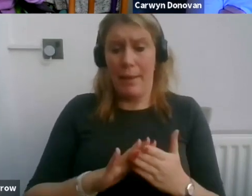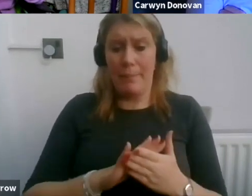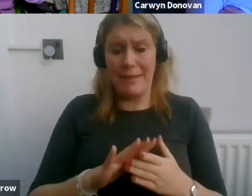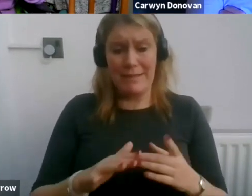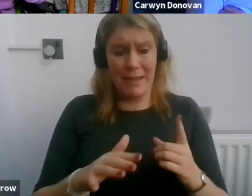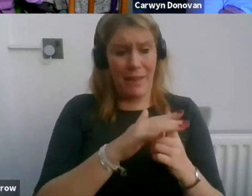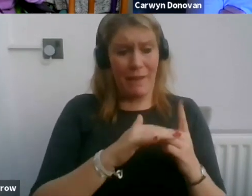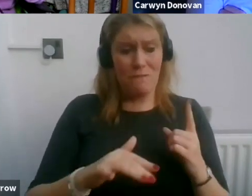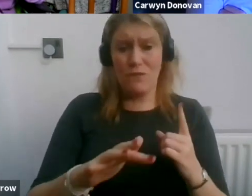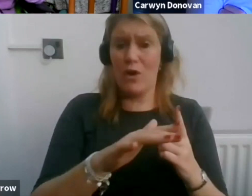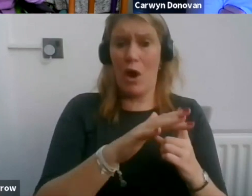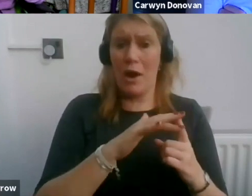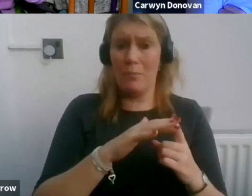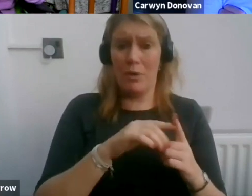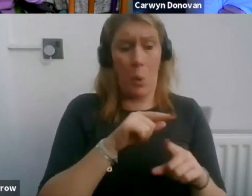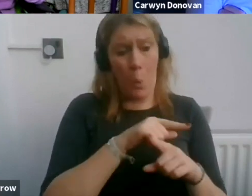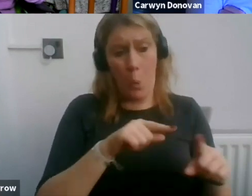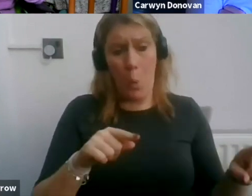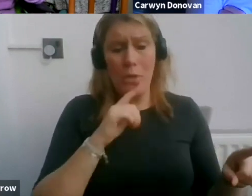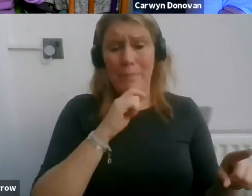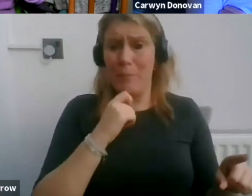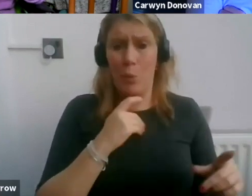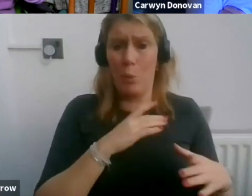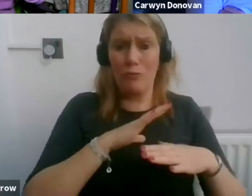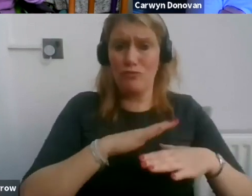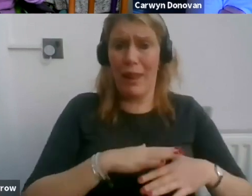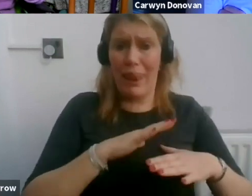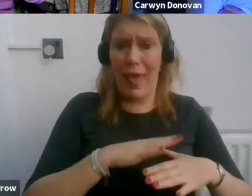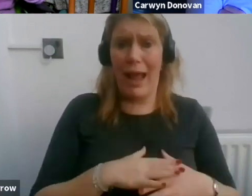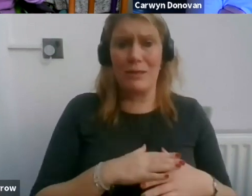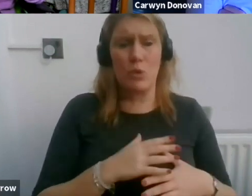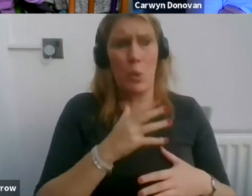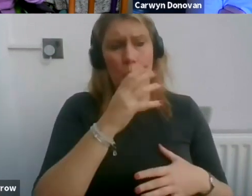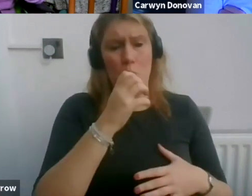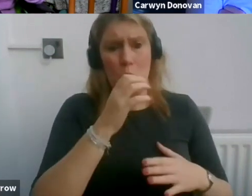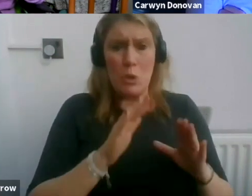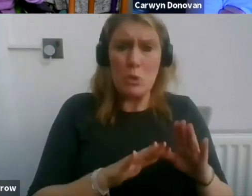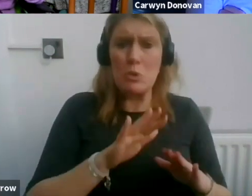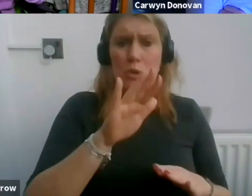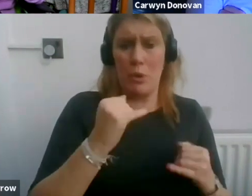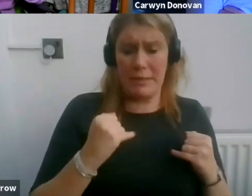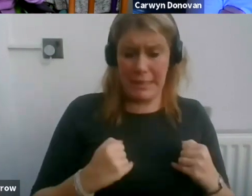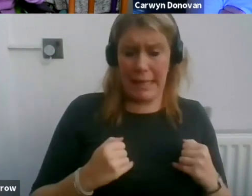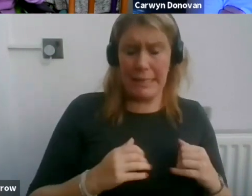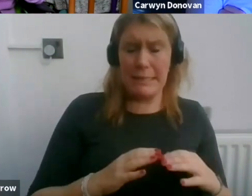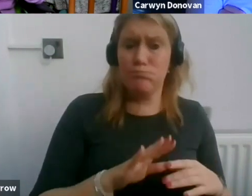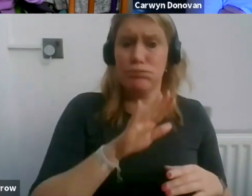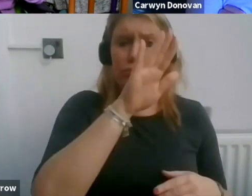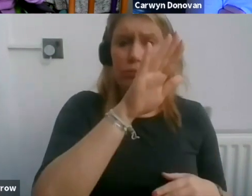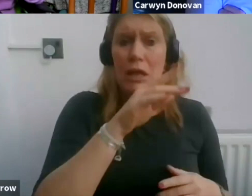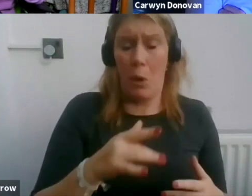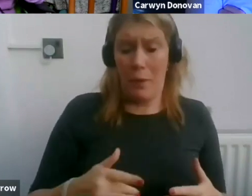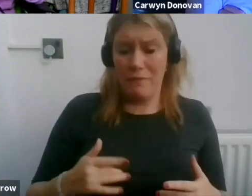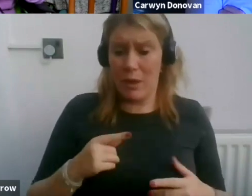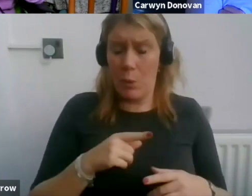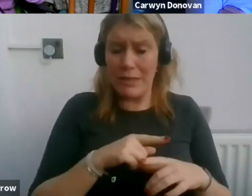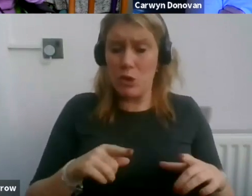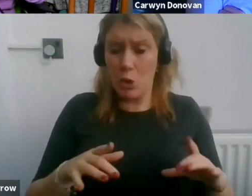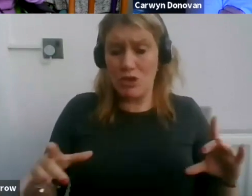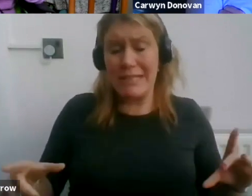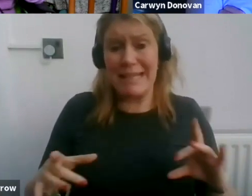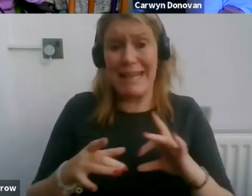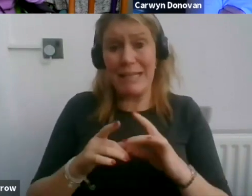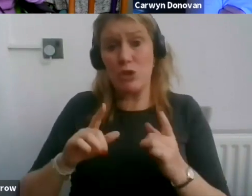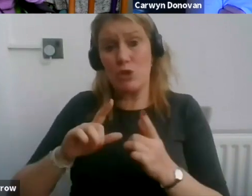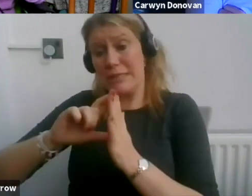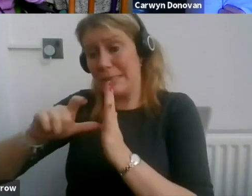relaxes, everybody gets grumpier, the sickness rates go up. So I think again, it isn't about just that individual,